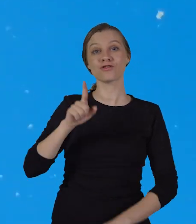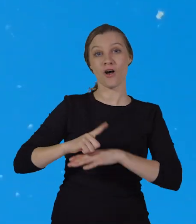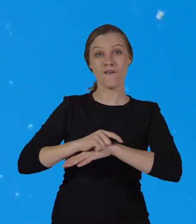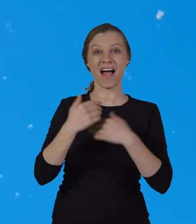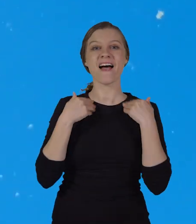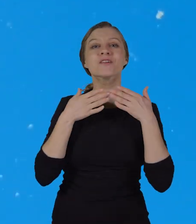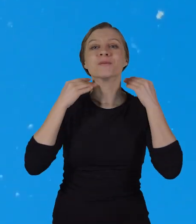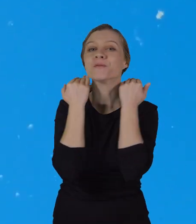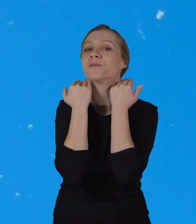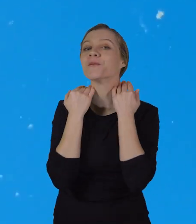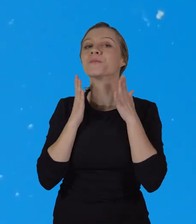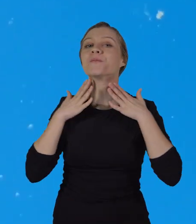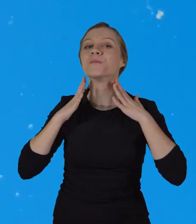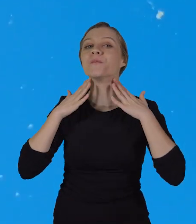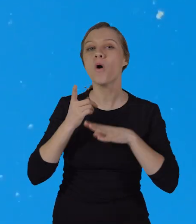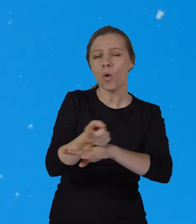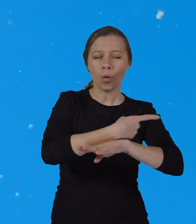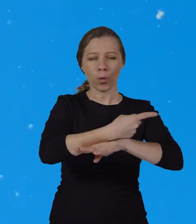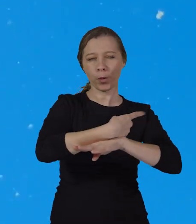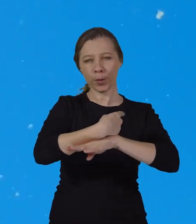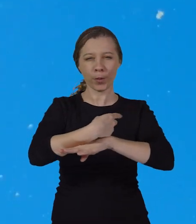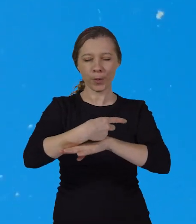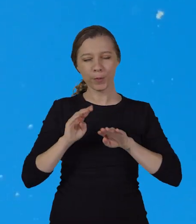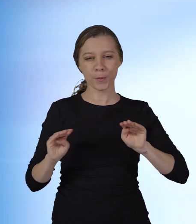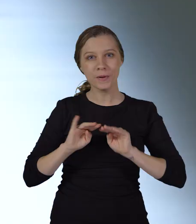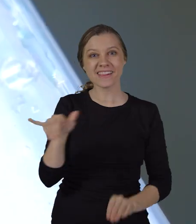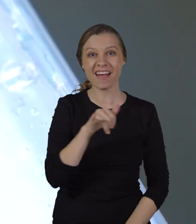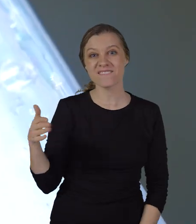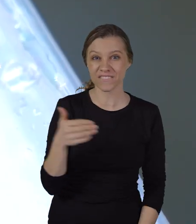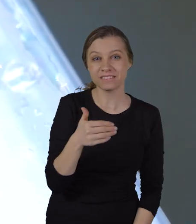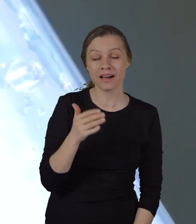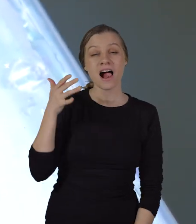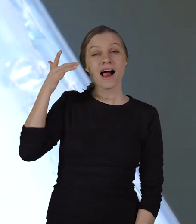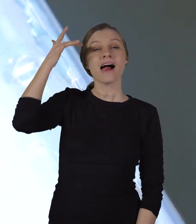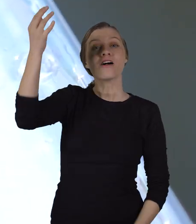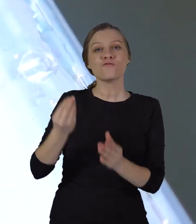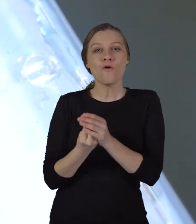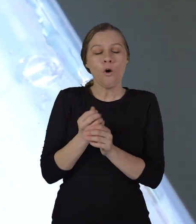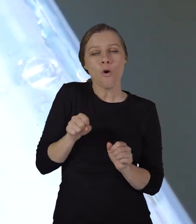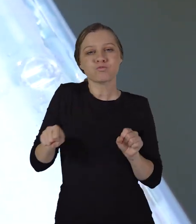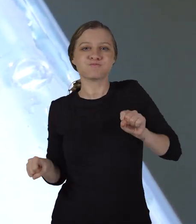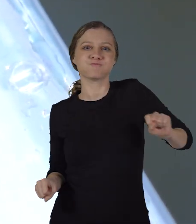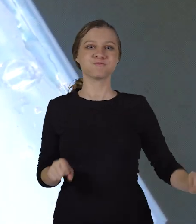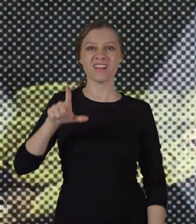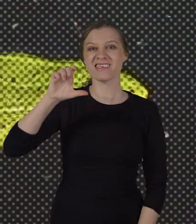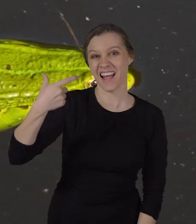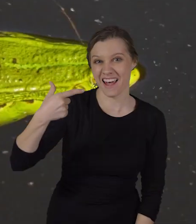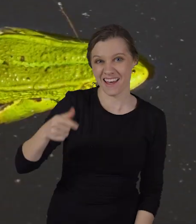gills and long tails and they swim like fish eventually they grow legs